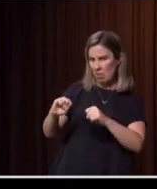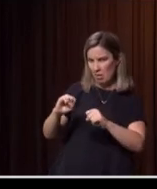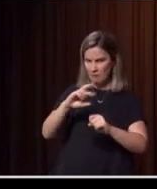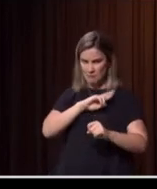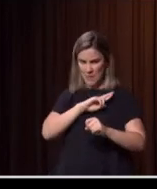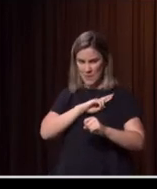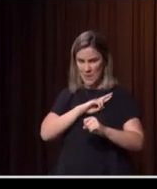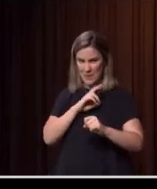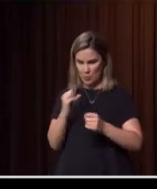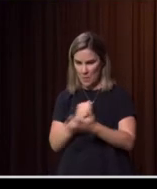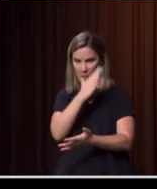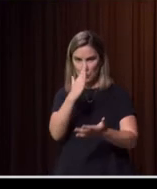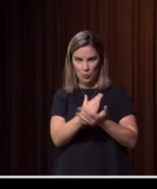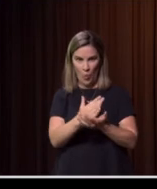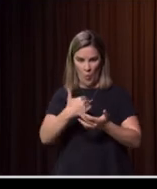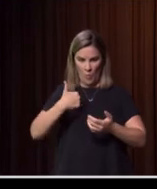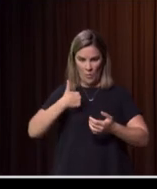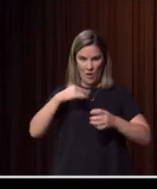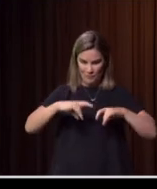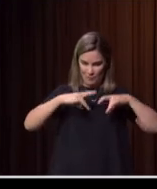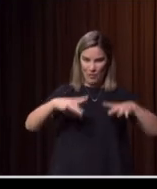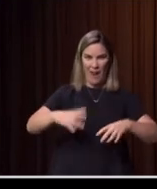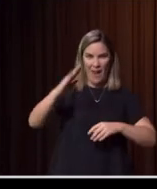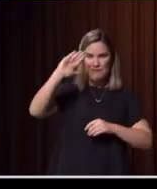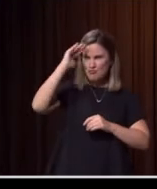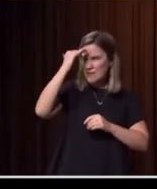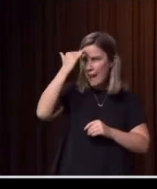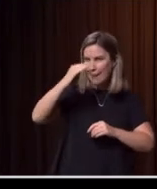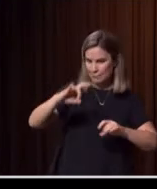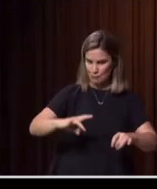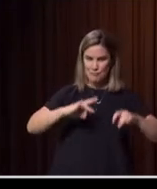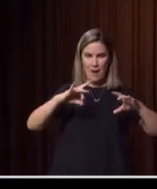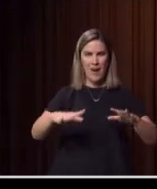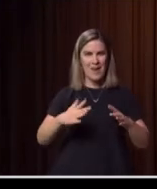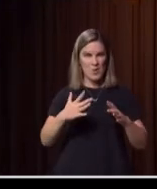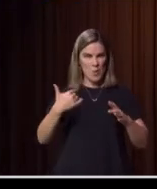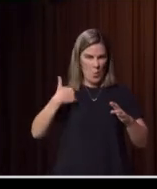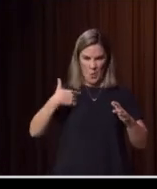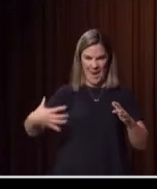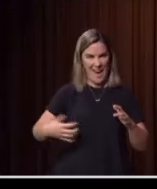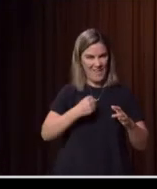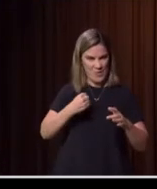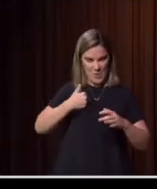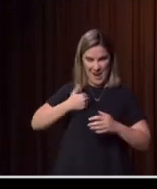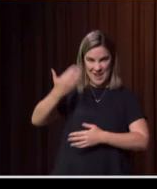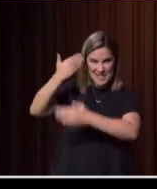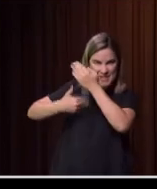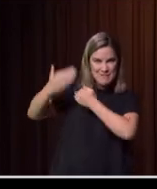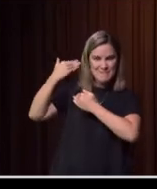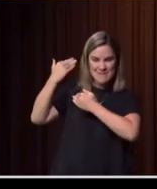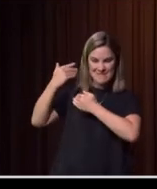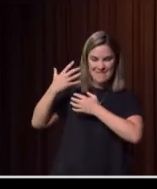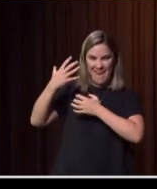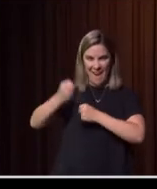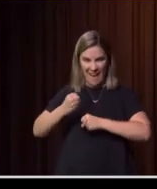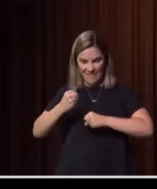nation because we have to be. We're taking stock of the history of our practices, the type of environment we've got, the